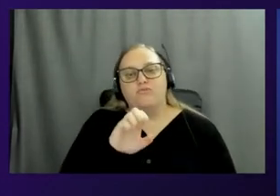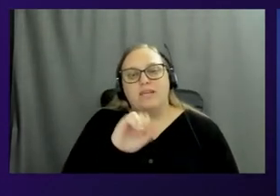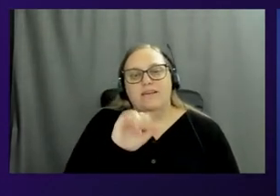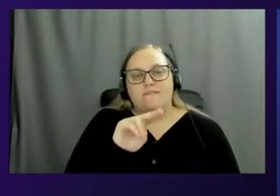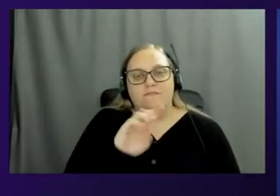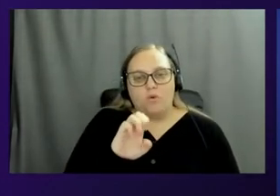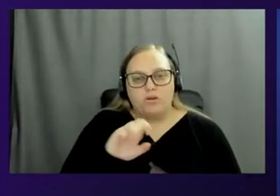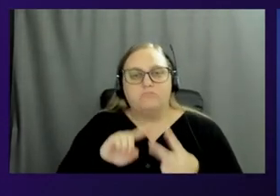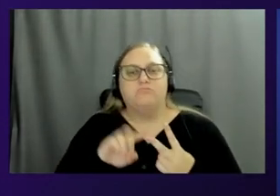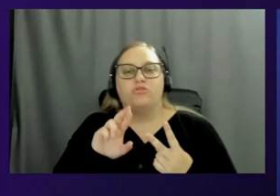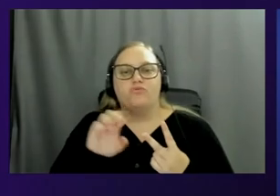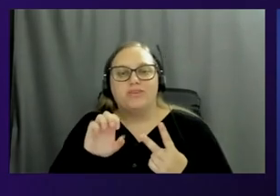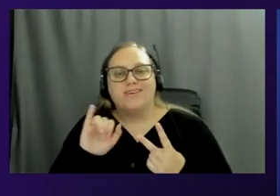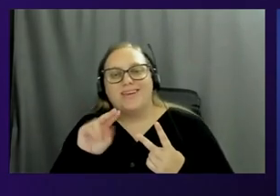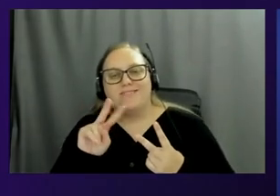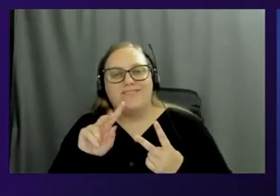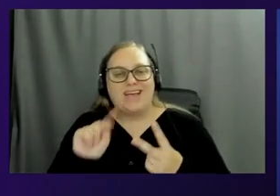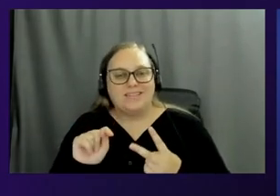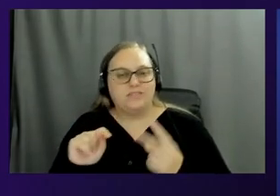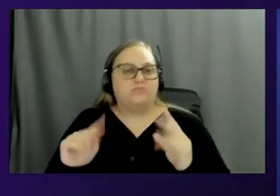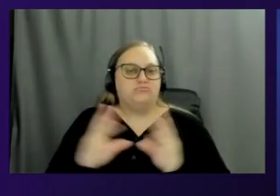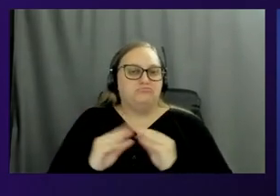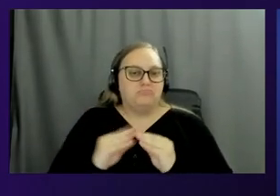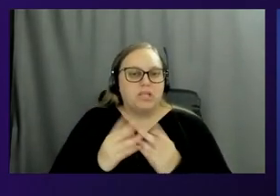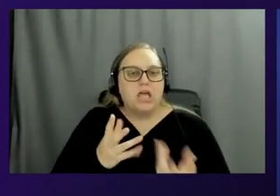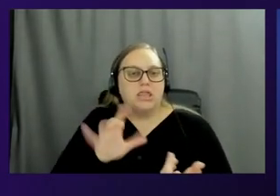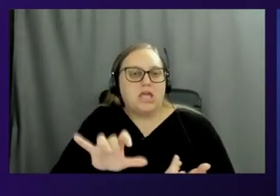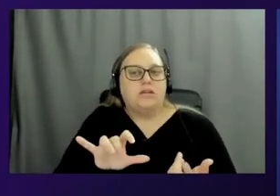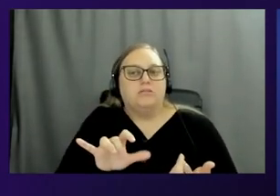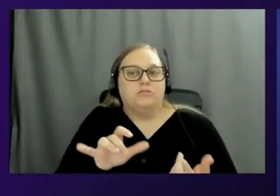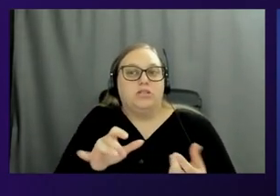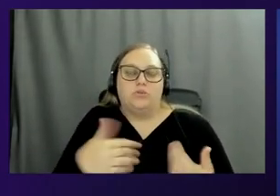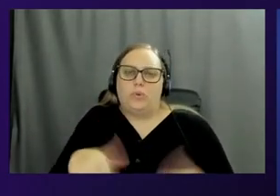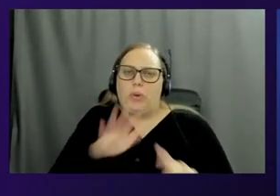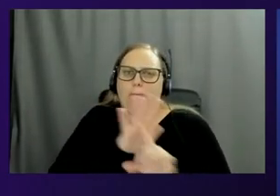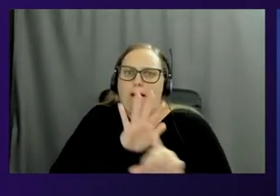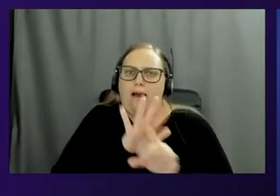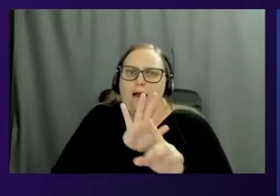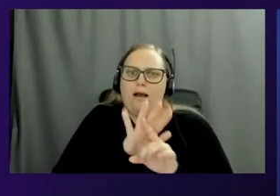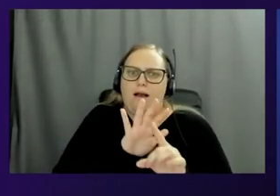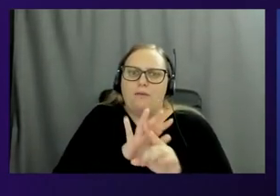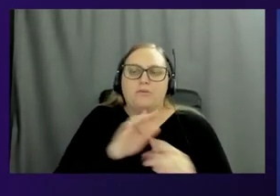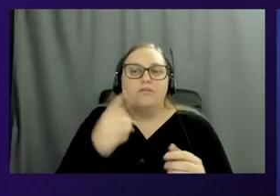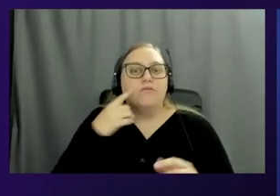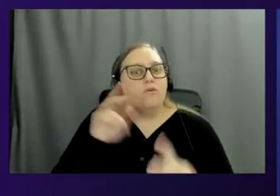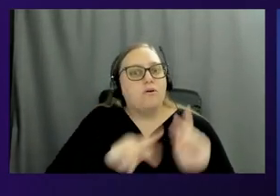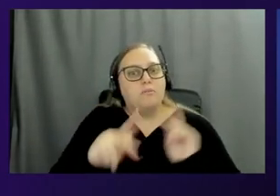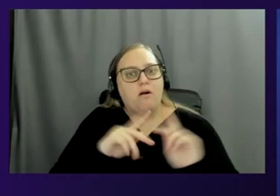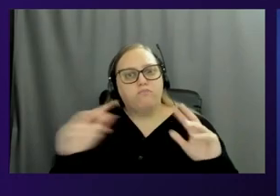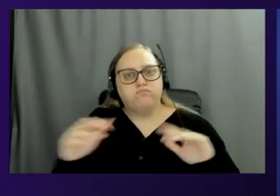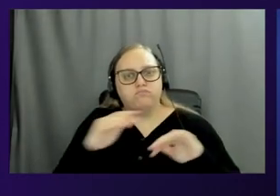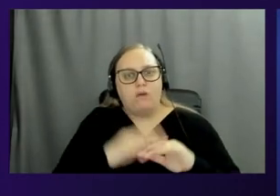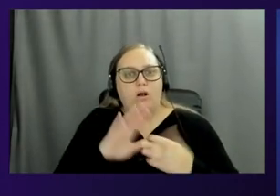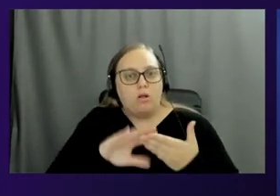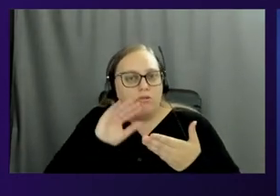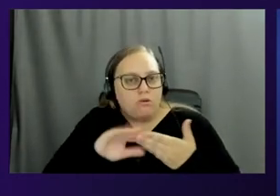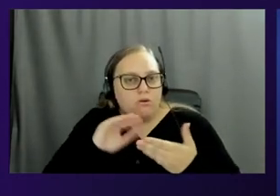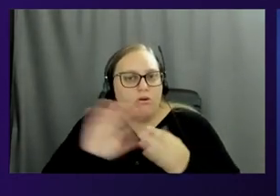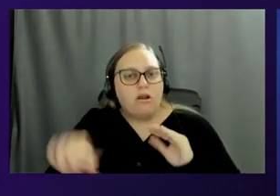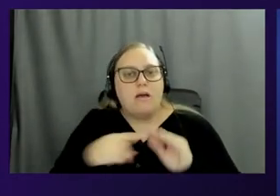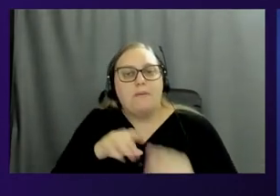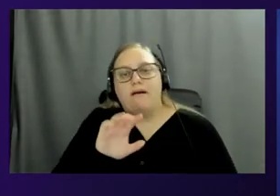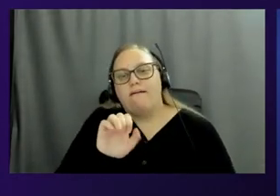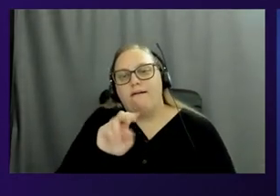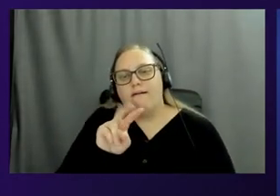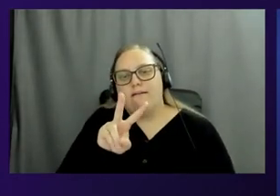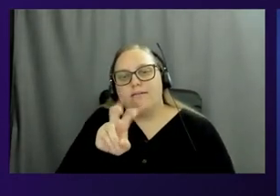And, and as I mentioned earlier about popularity of sessions, it's also happens to be very popular for folks to, to, to learn about those enclaves. So